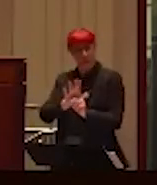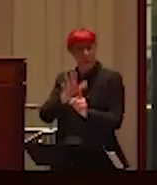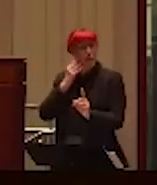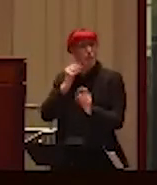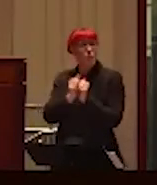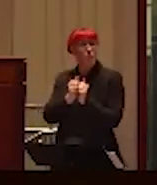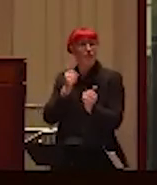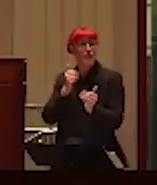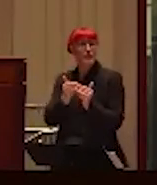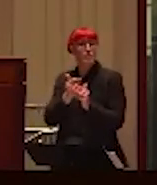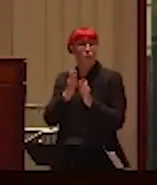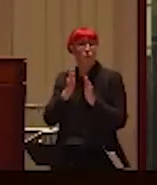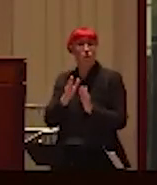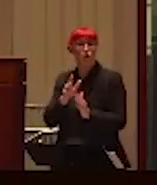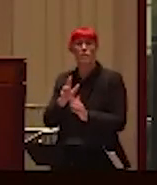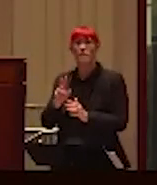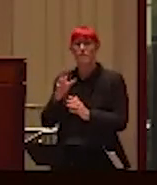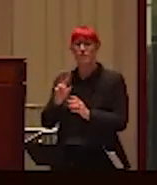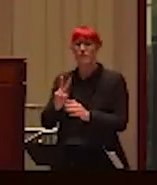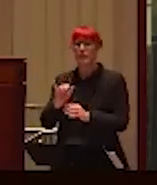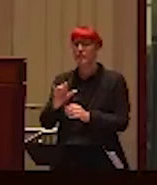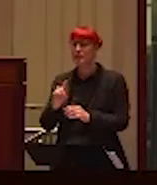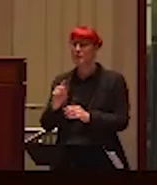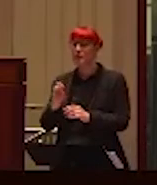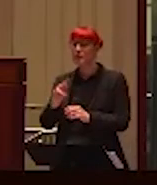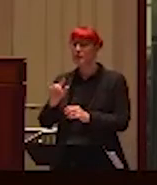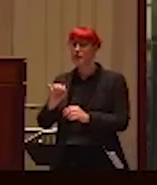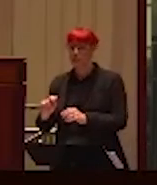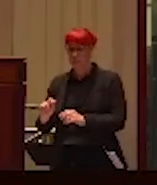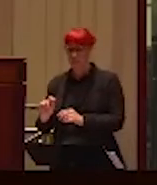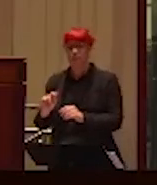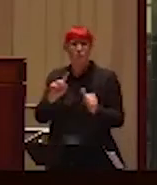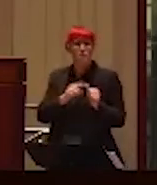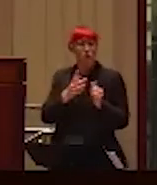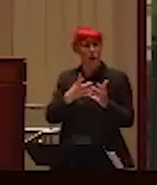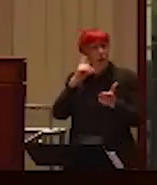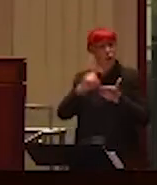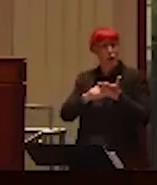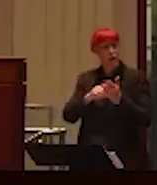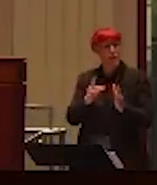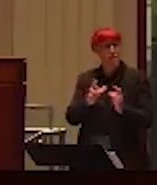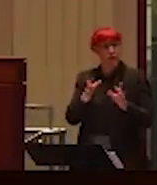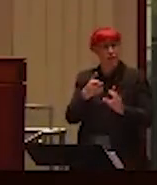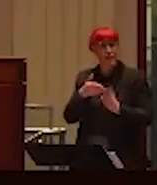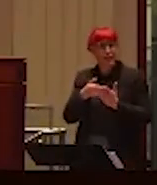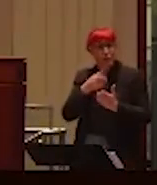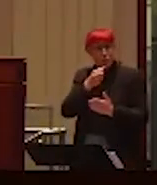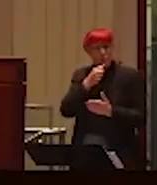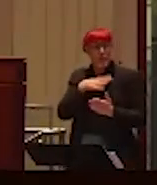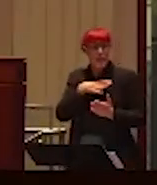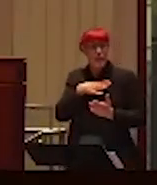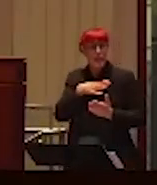By starting with acknowledging violence against women, women across Canada and around the world